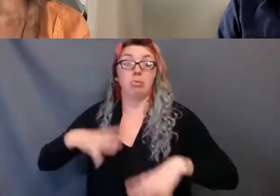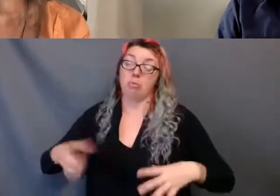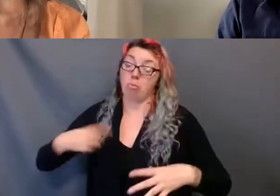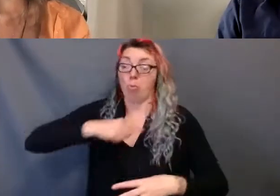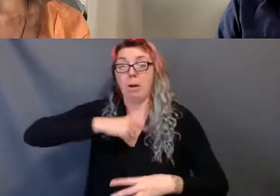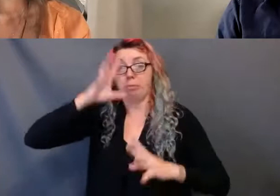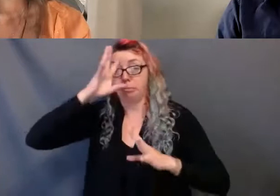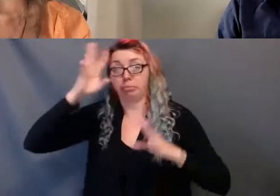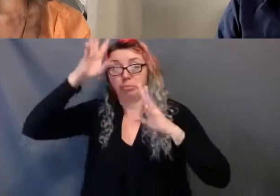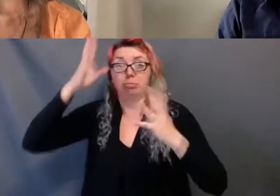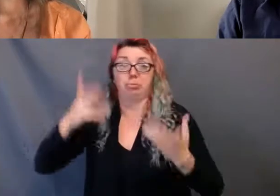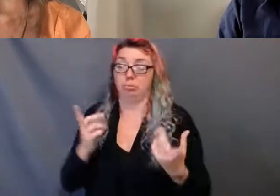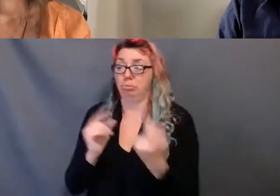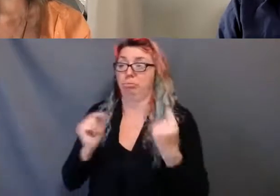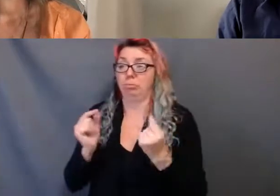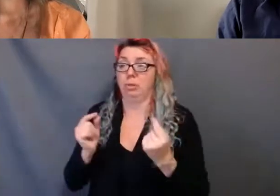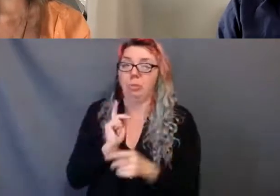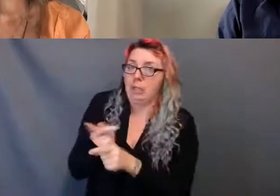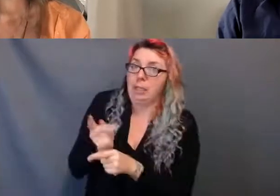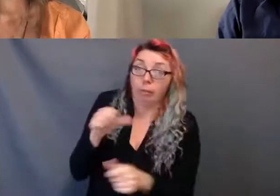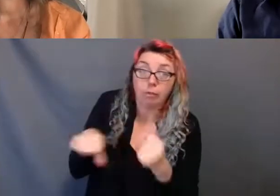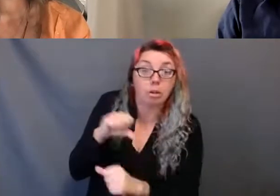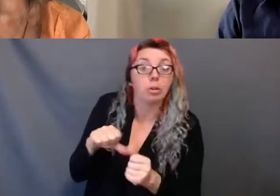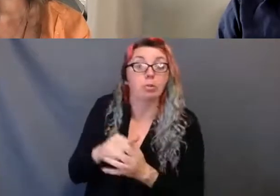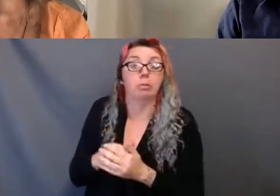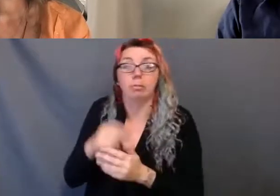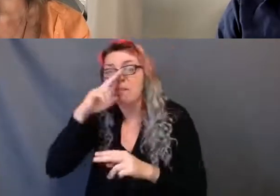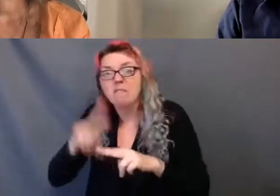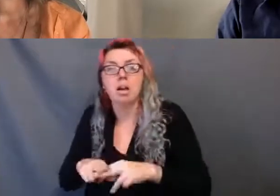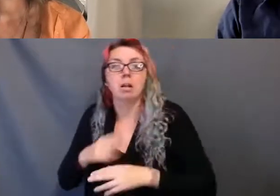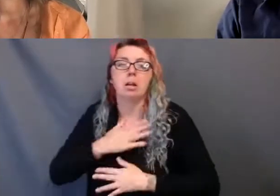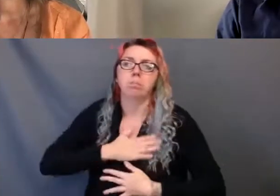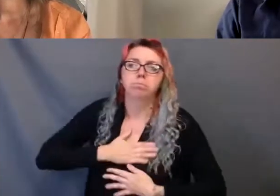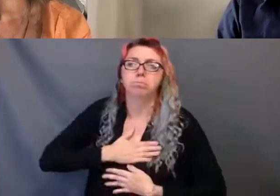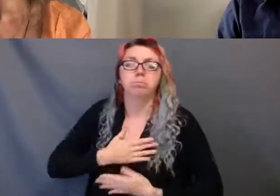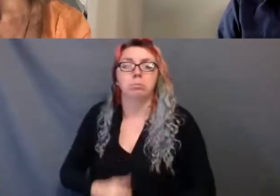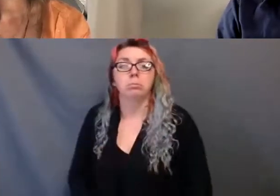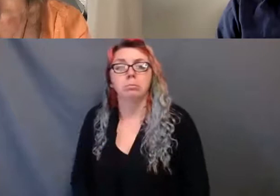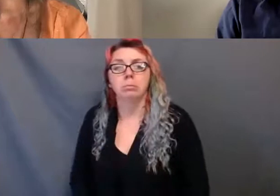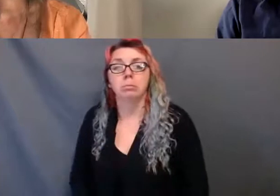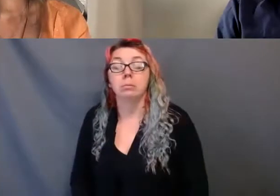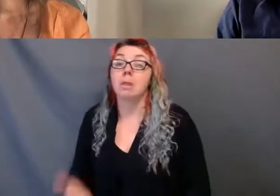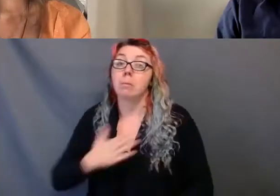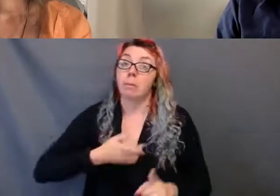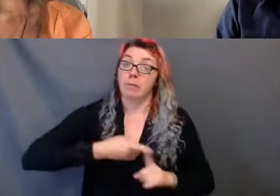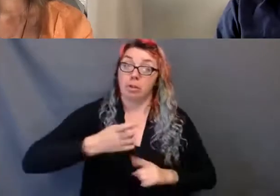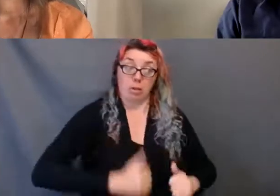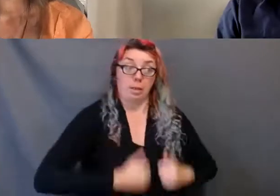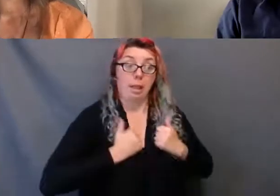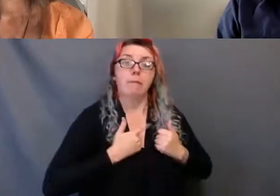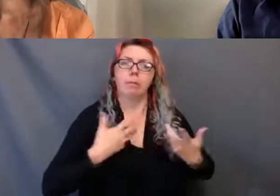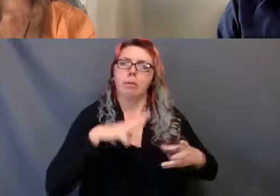and take care of each other while we do it. I have been in many rehearsal halls as a professional, where nowhere